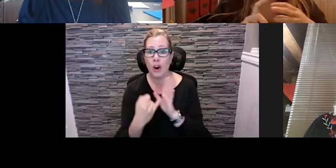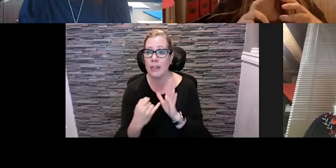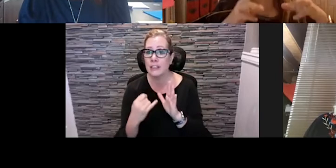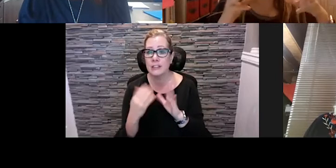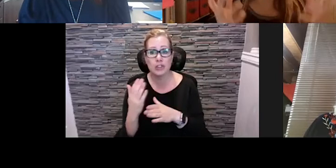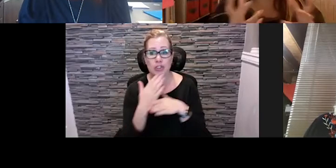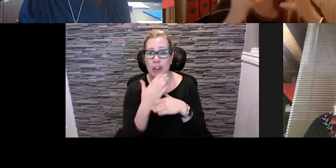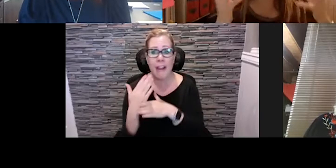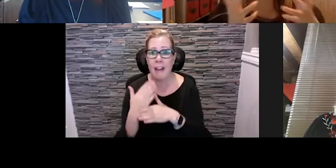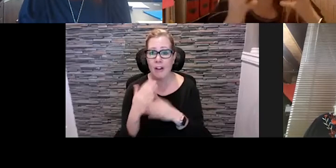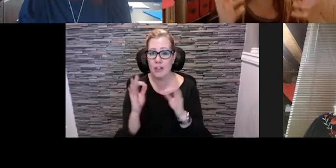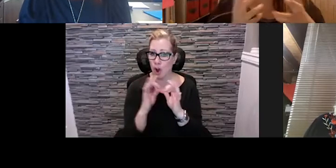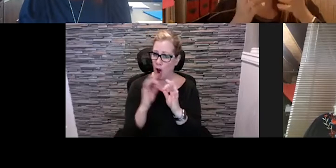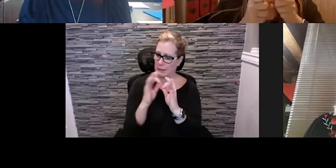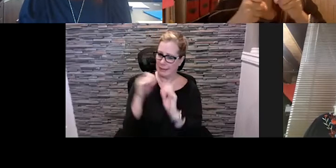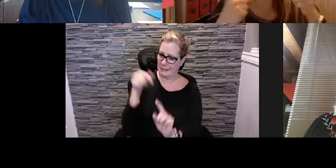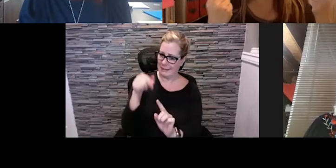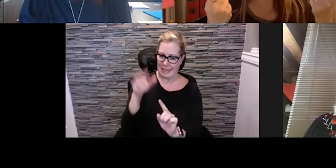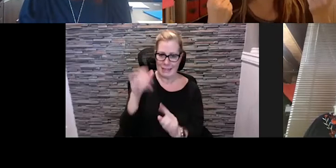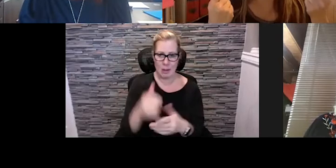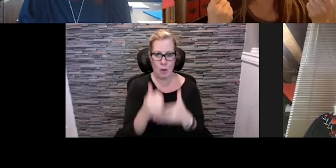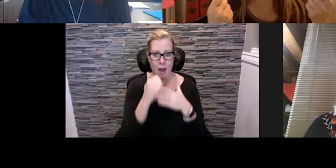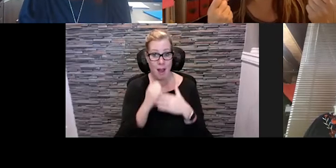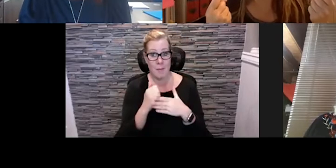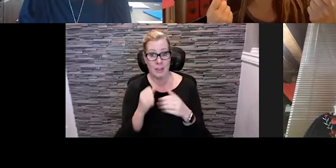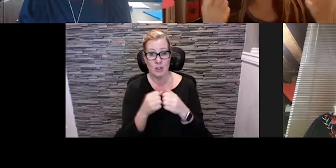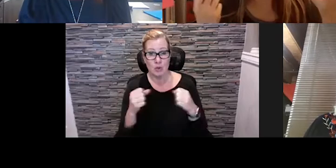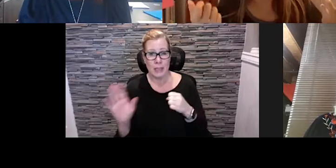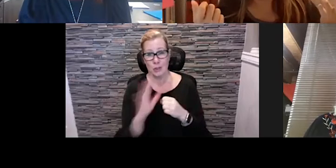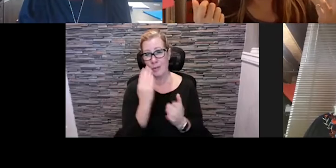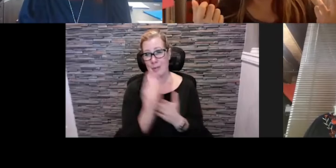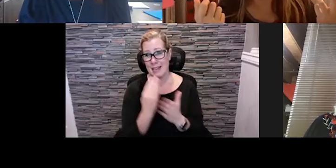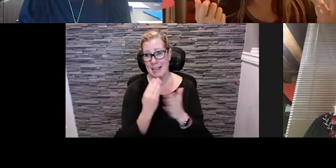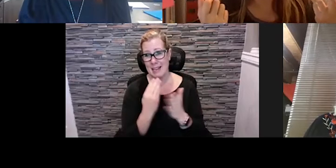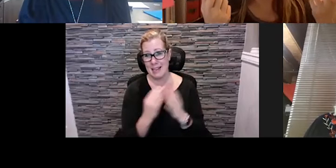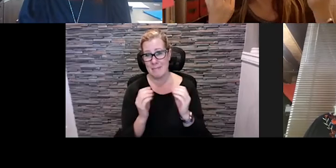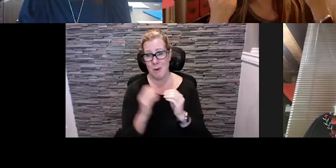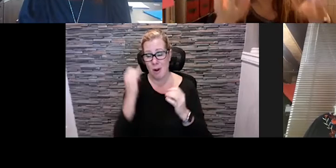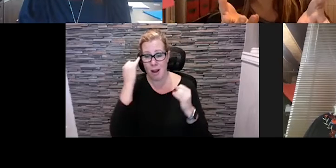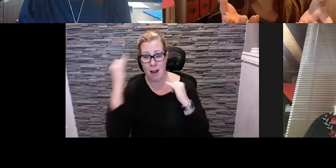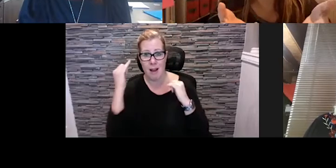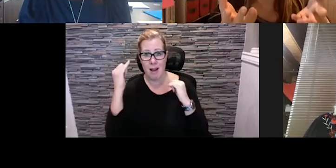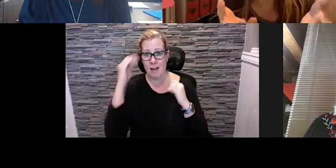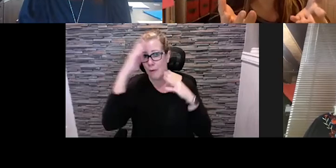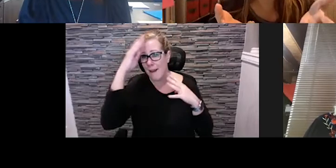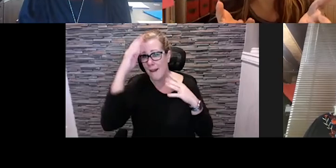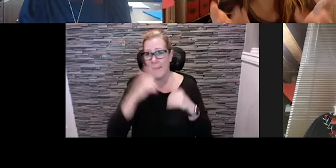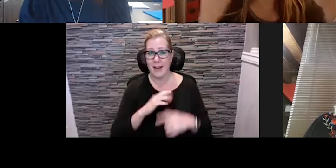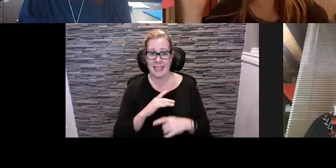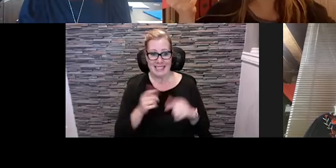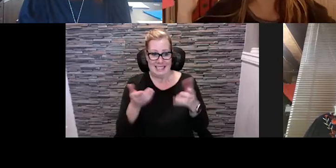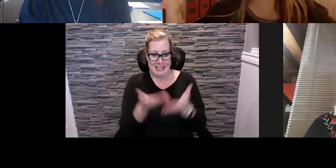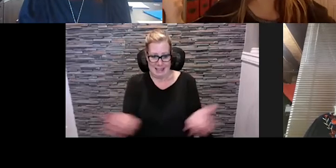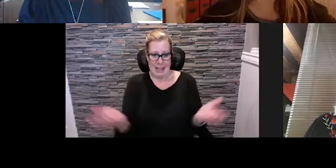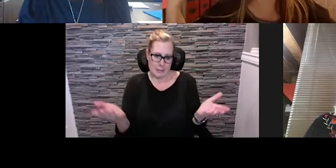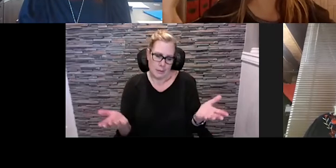those kinds of things are going to help us stretch those dollars farther. And again, I would say this is probably a group of people who